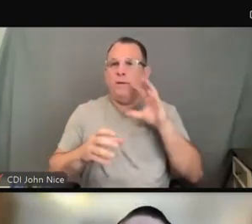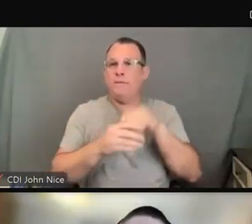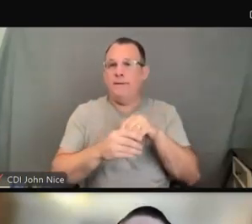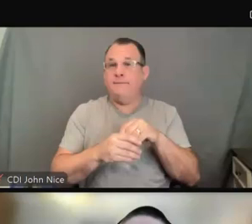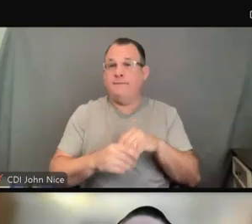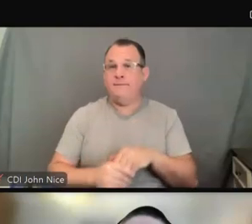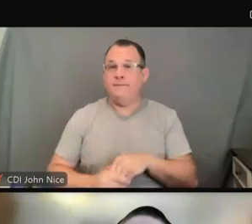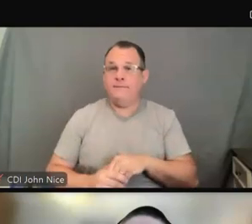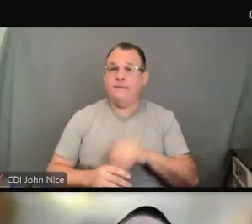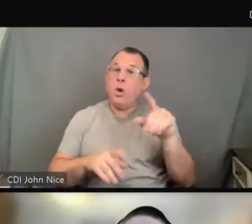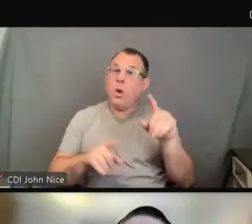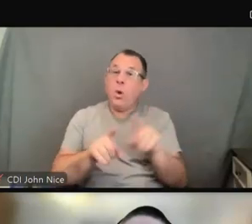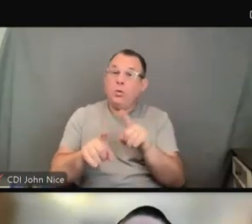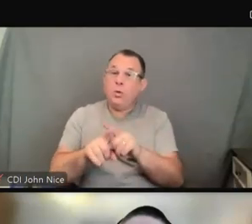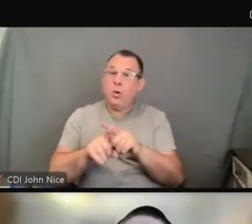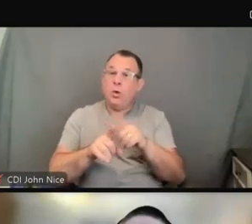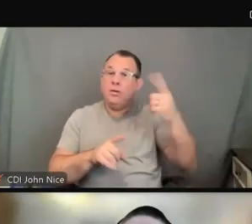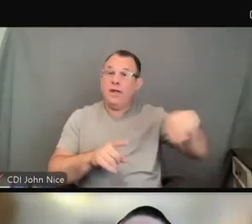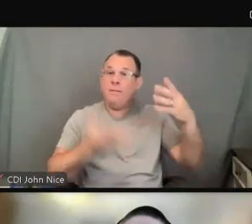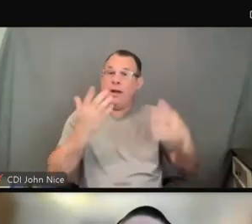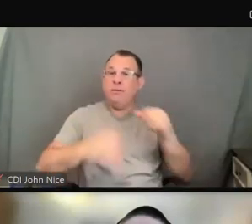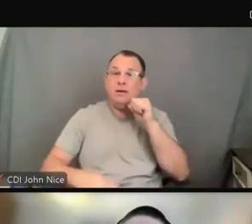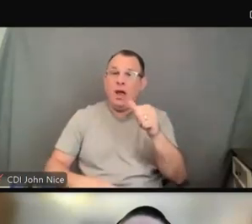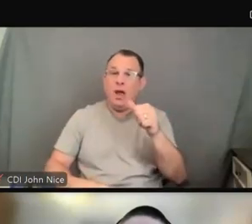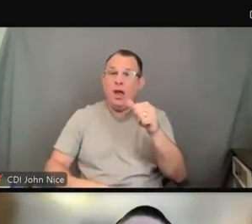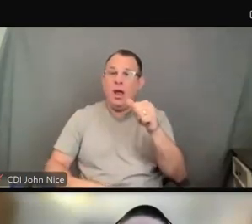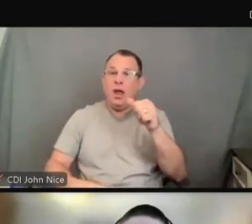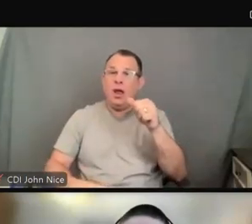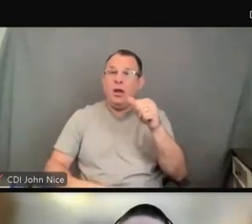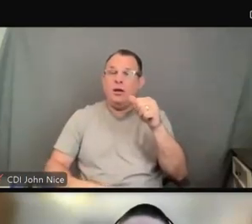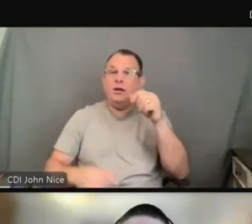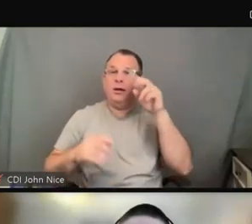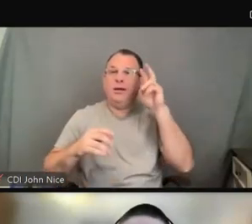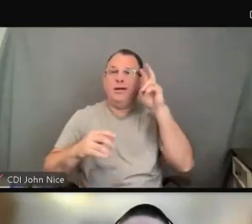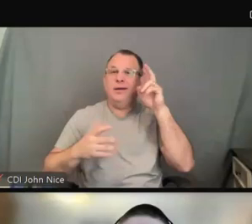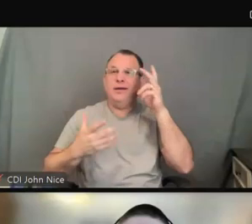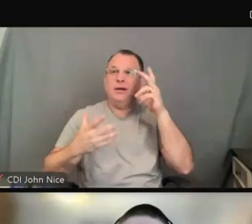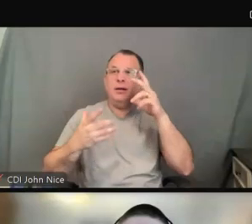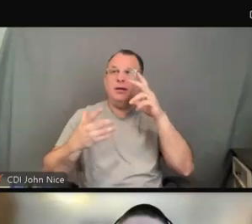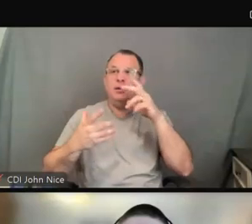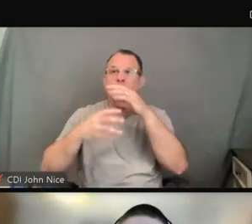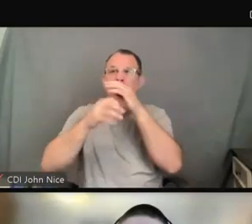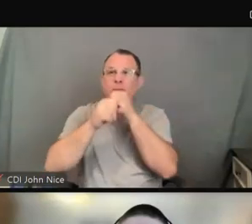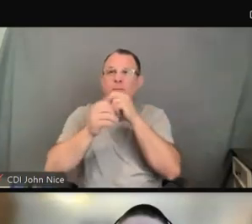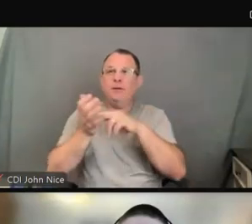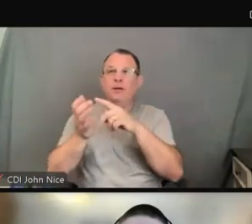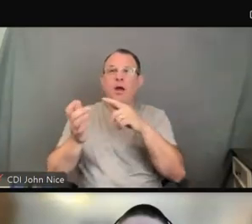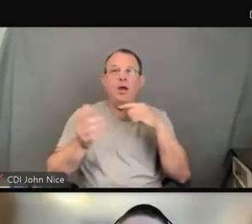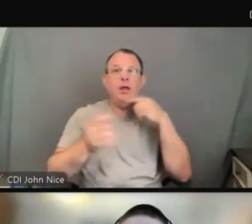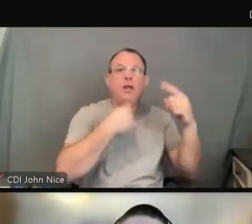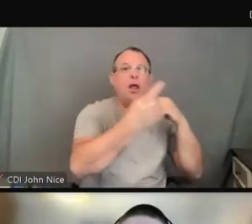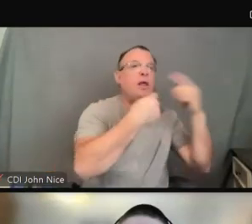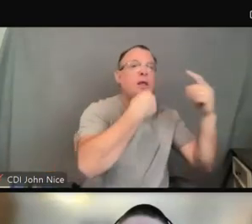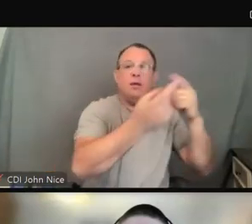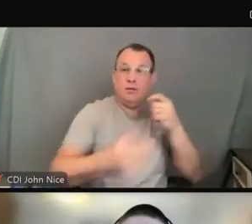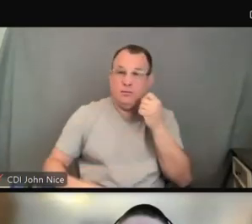confidentiality when a family member or a friend is involved. And finally, children should